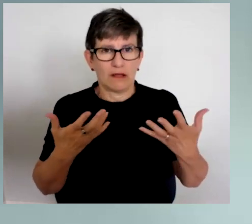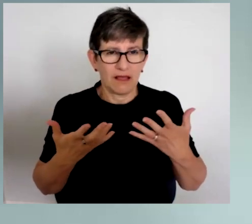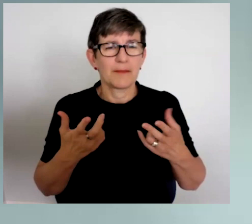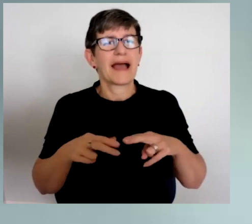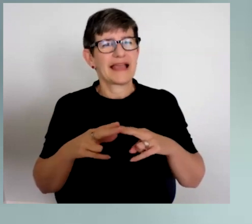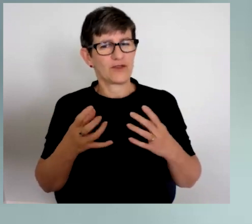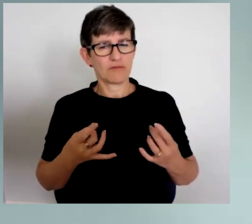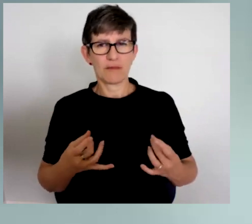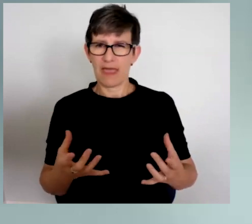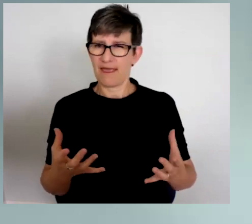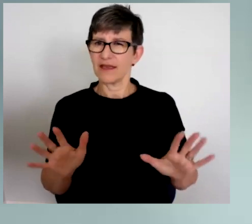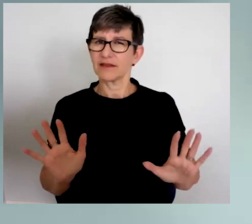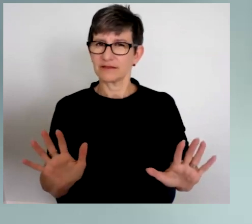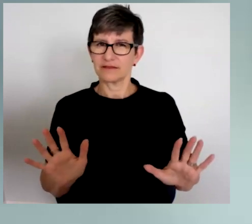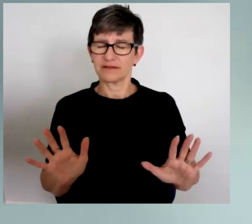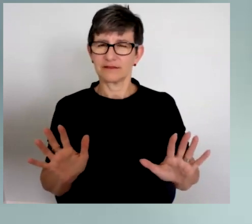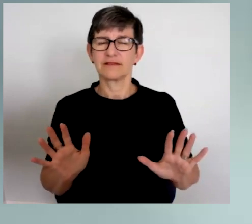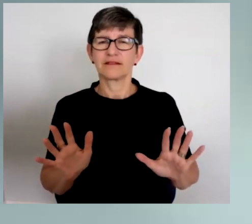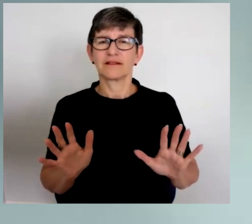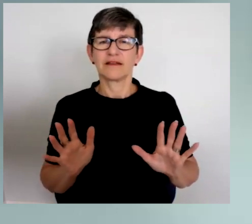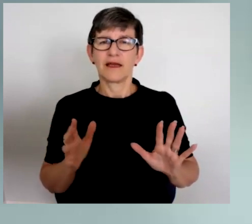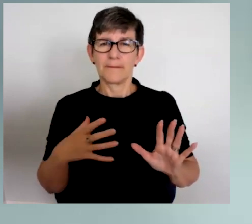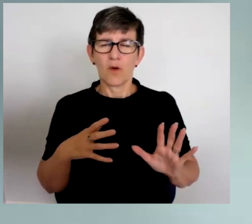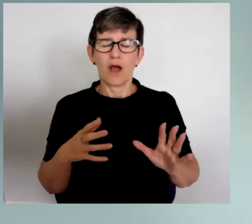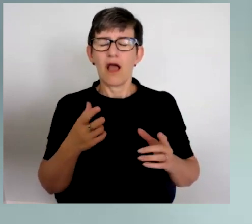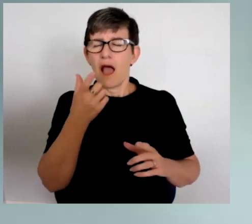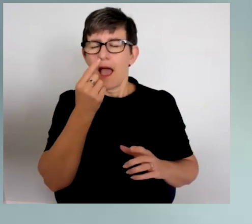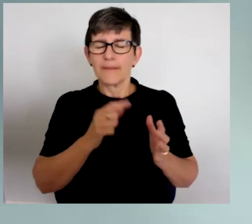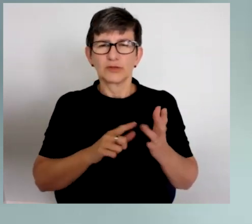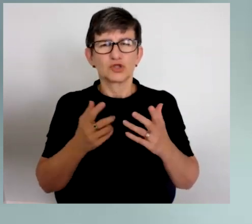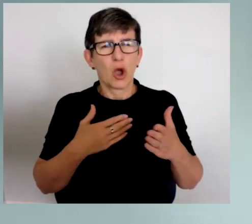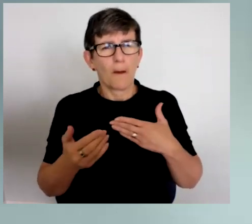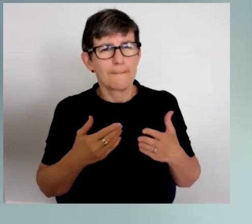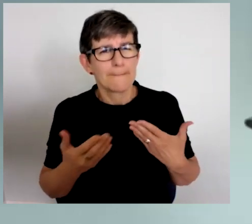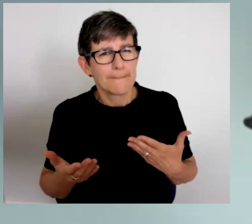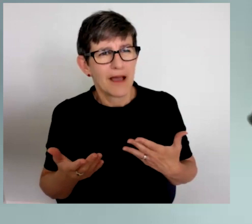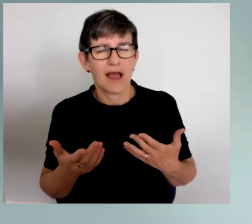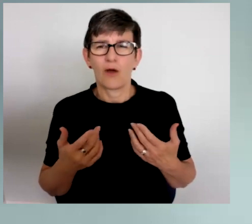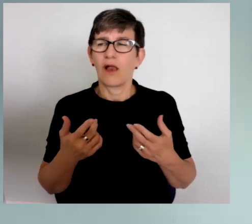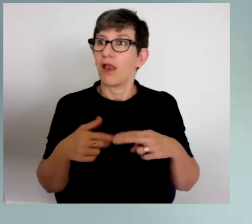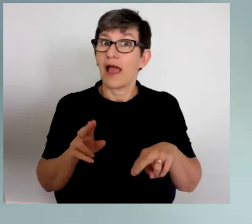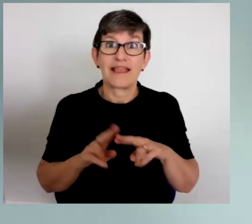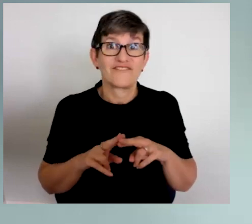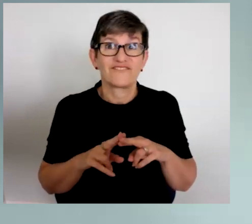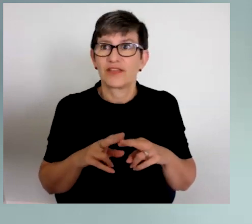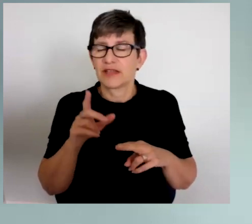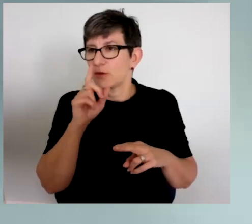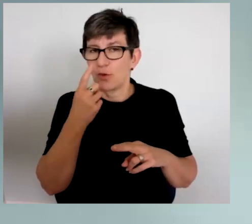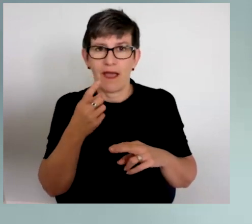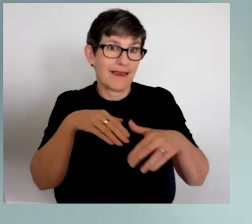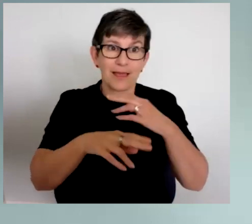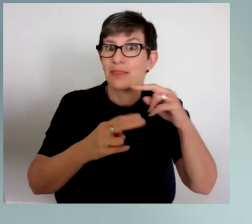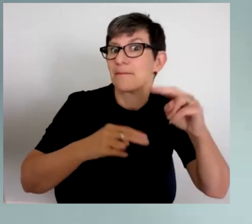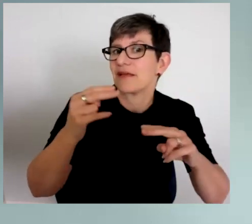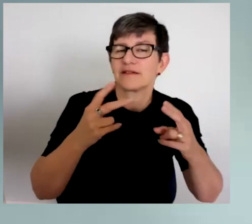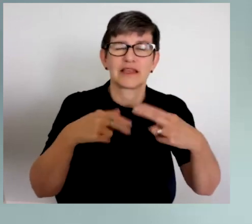more prepared you are, the less thrown you will be by things like, you know, if you can't get into the building easily or